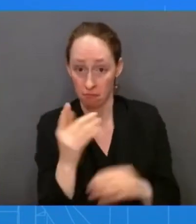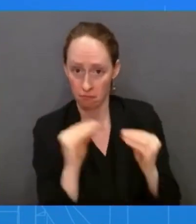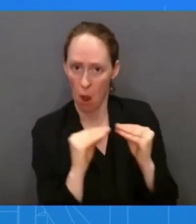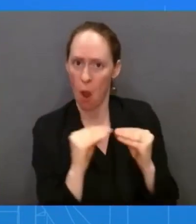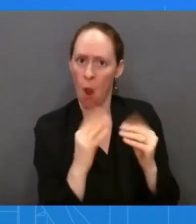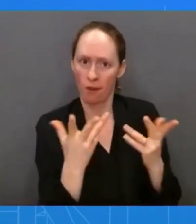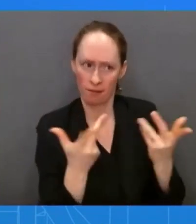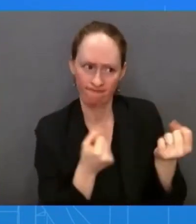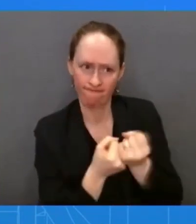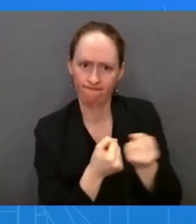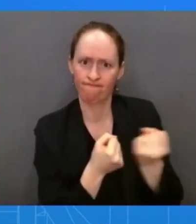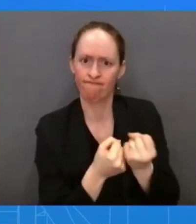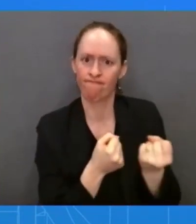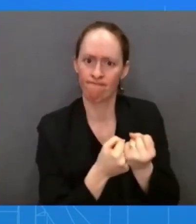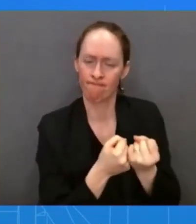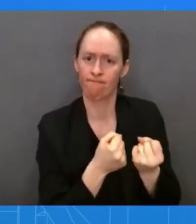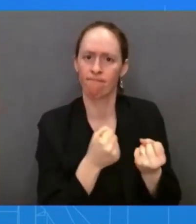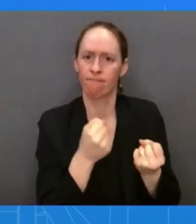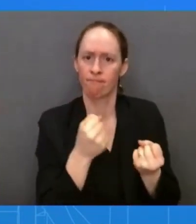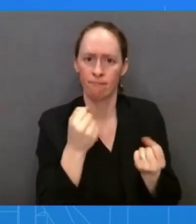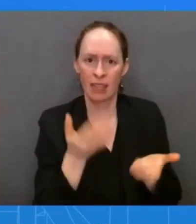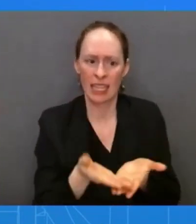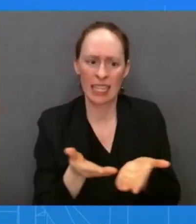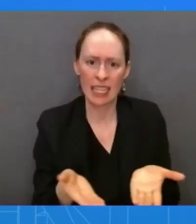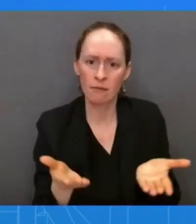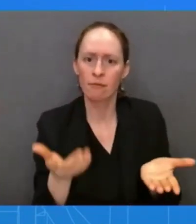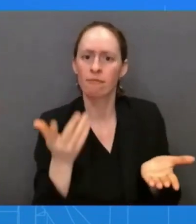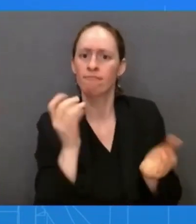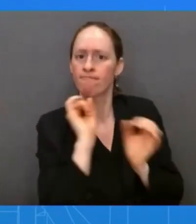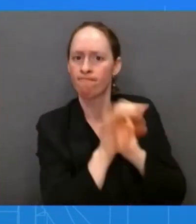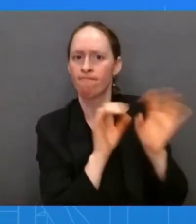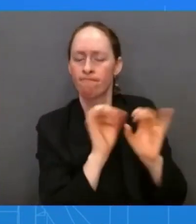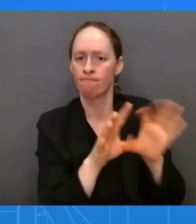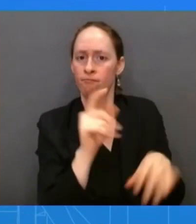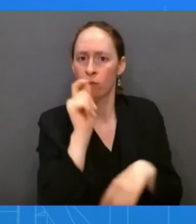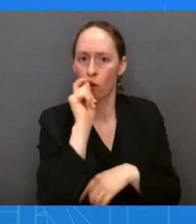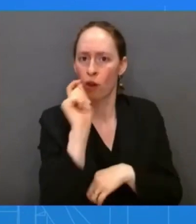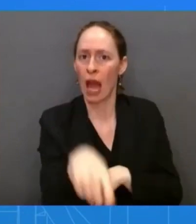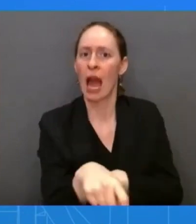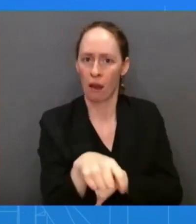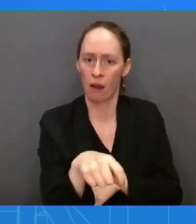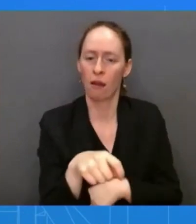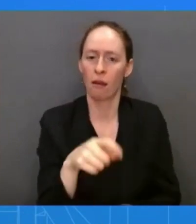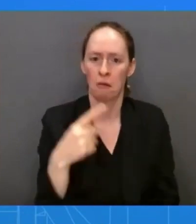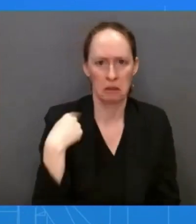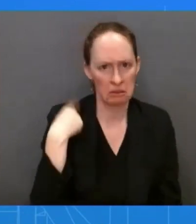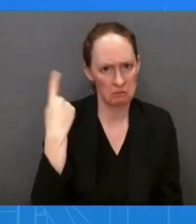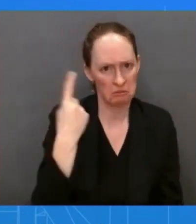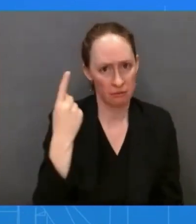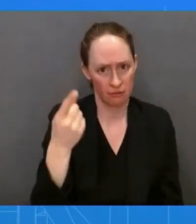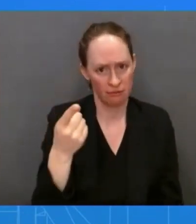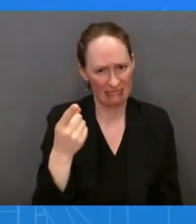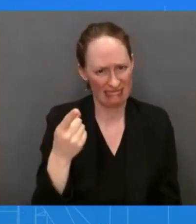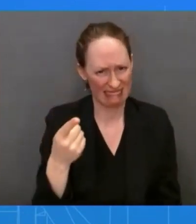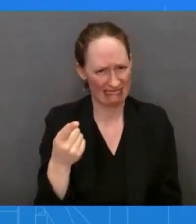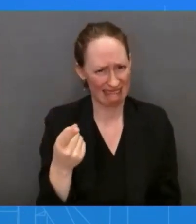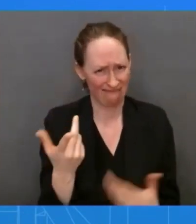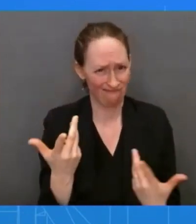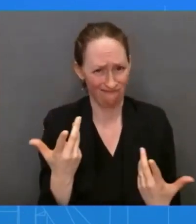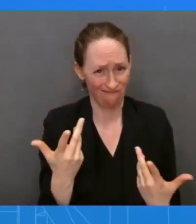Does the Biden administration have any concern about the Brits sharing such ammo? Well, certainly we would let